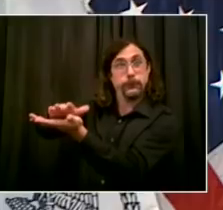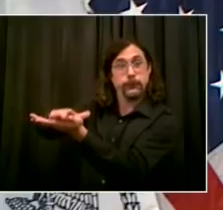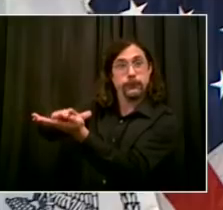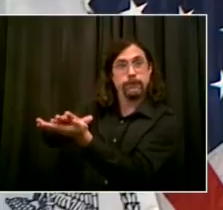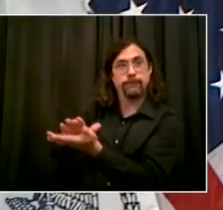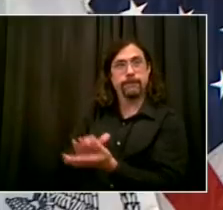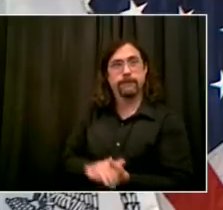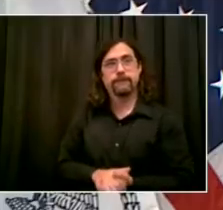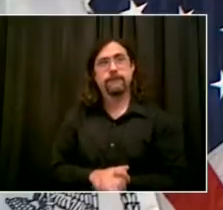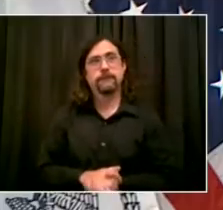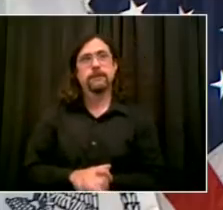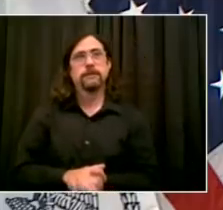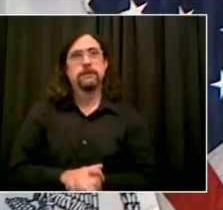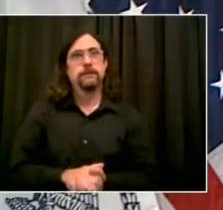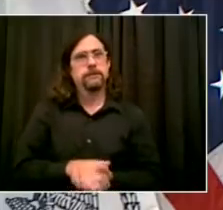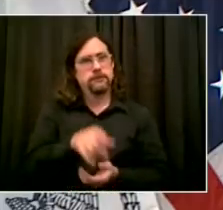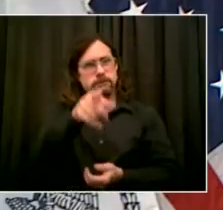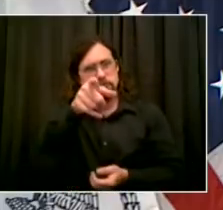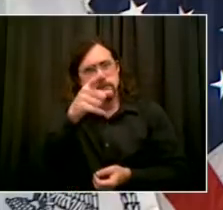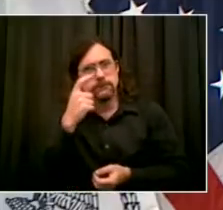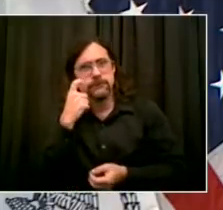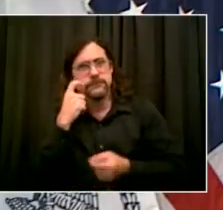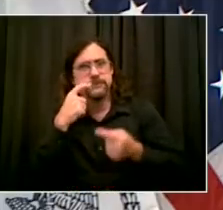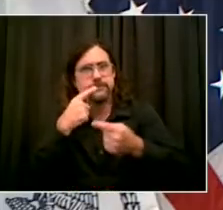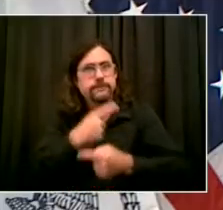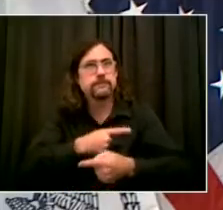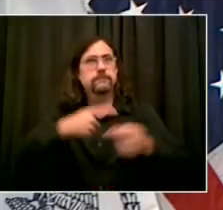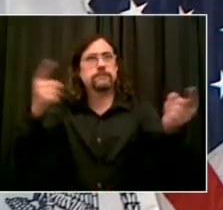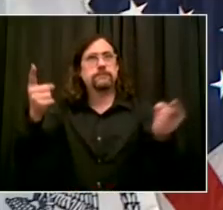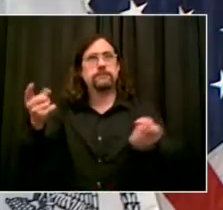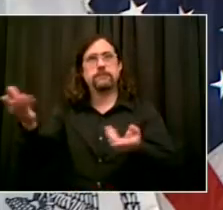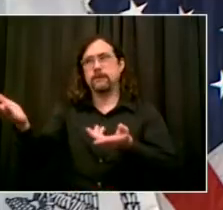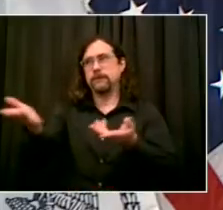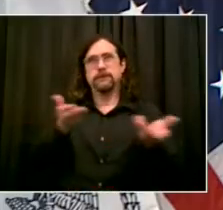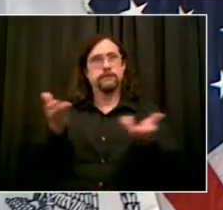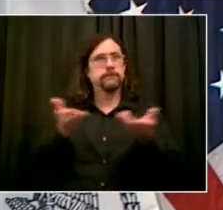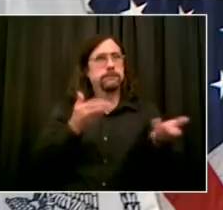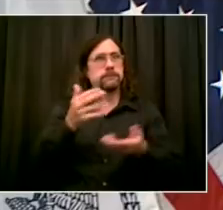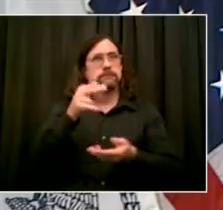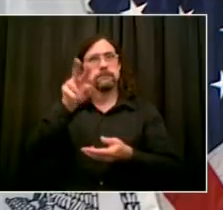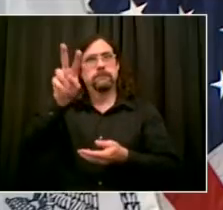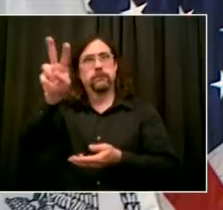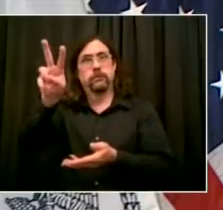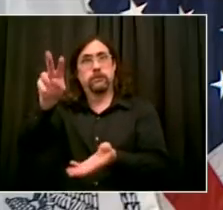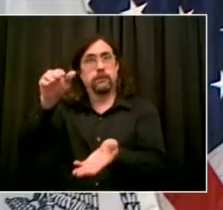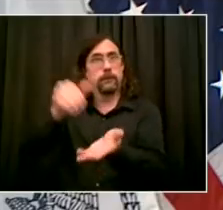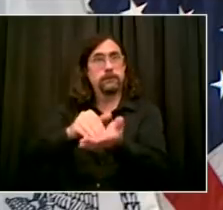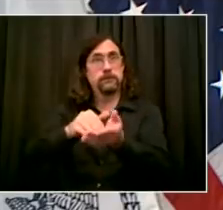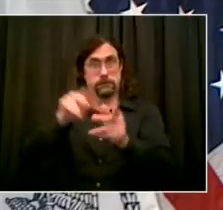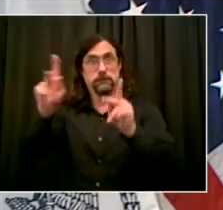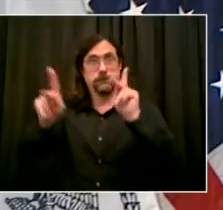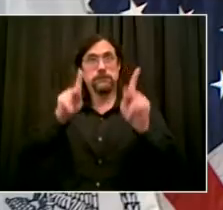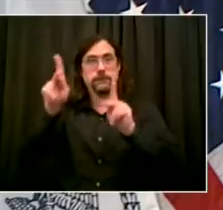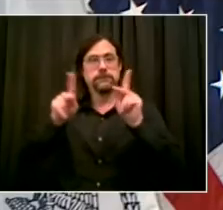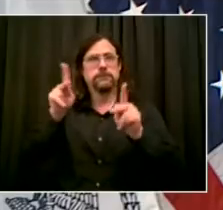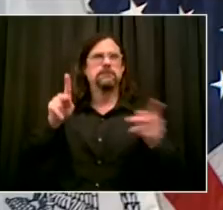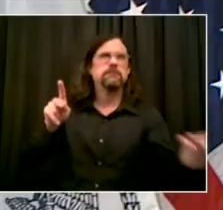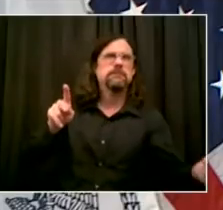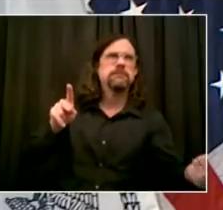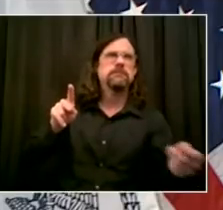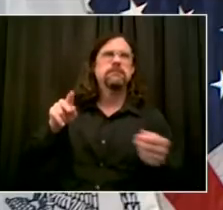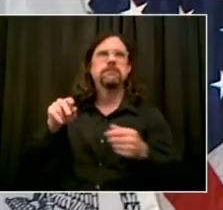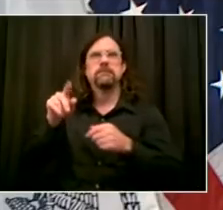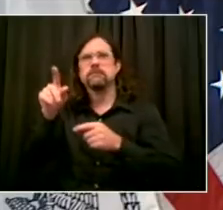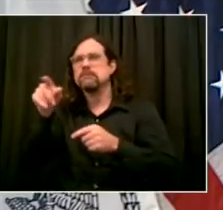how are they deployed exactly? Yeah, good question, Kevin. I'll start and pass to the Chancellor. So we have a variety of situations